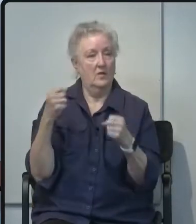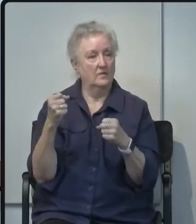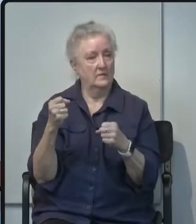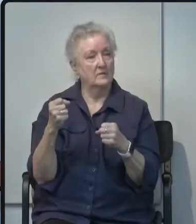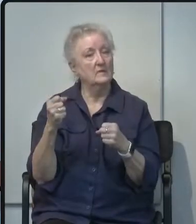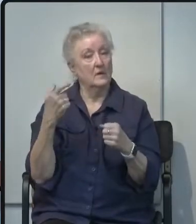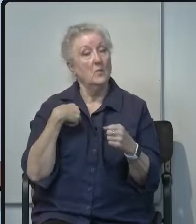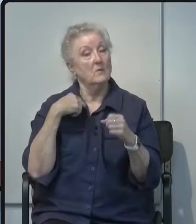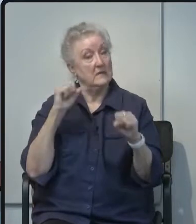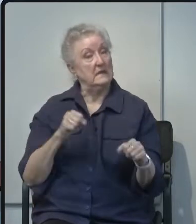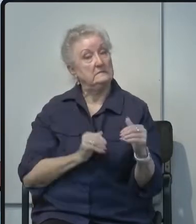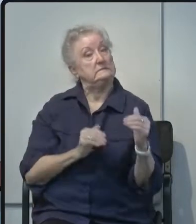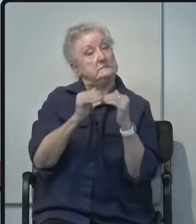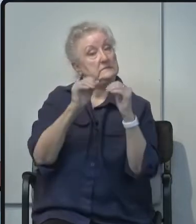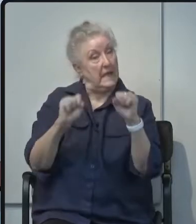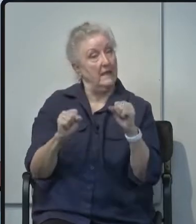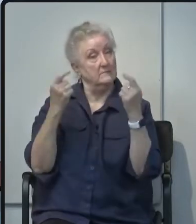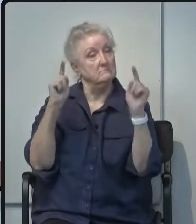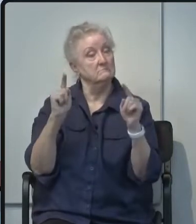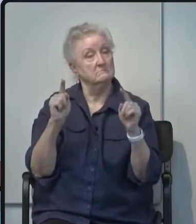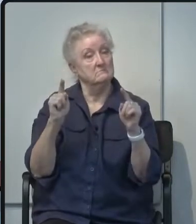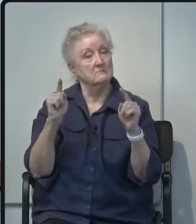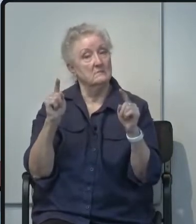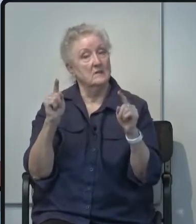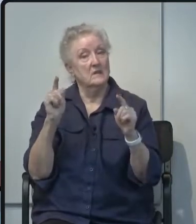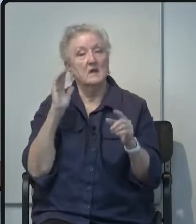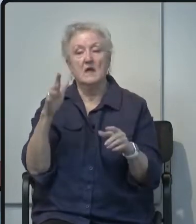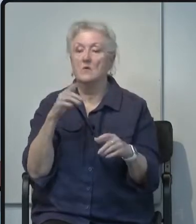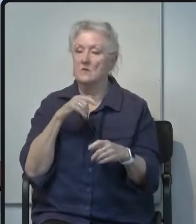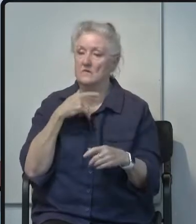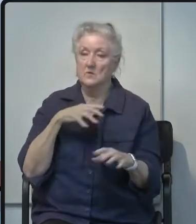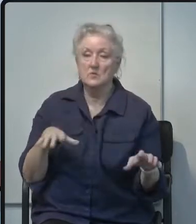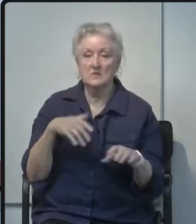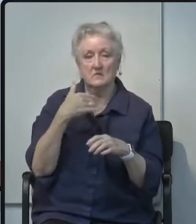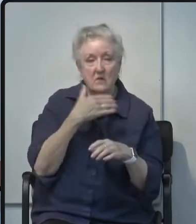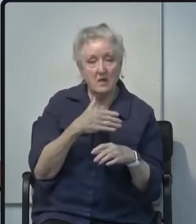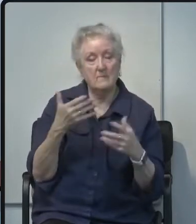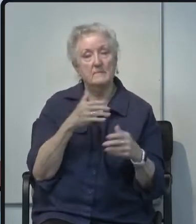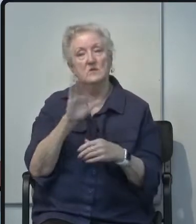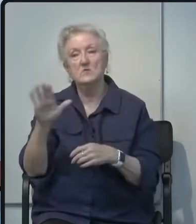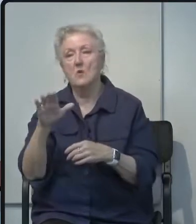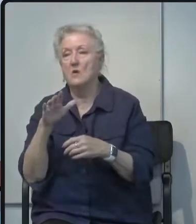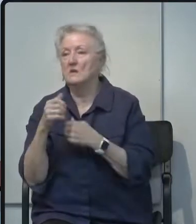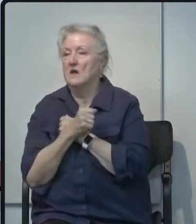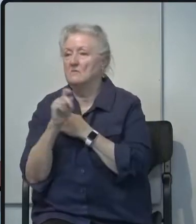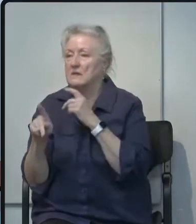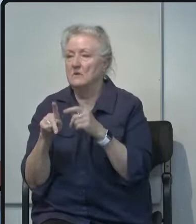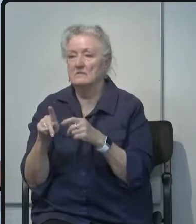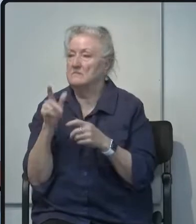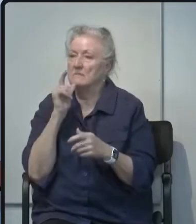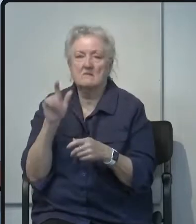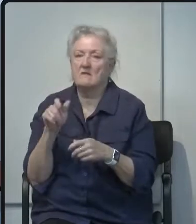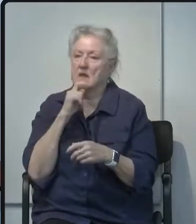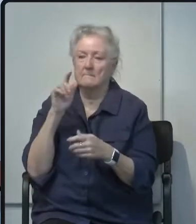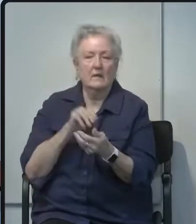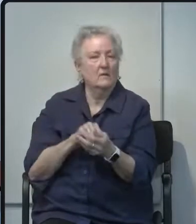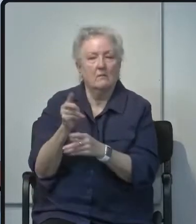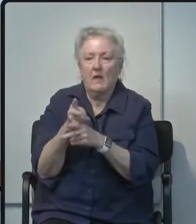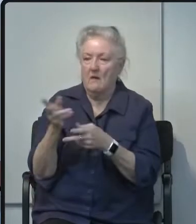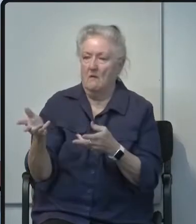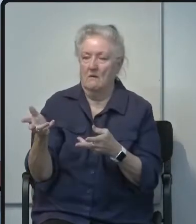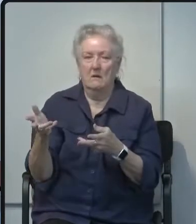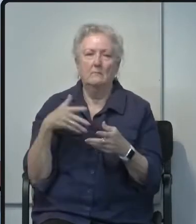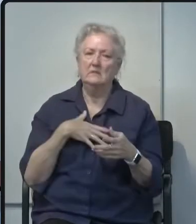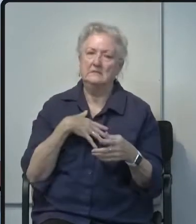if we do this very well your loved ones or someone else may not need medical care please take this very seriously